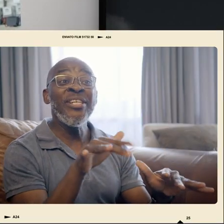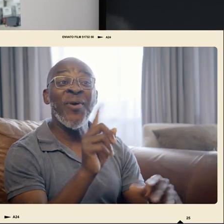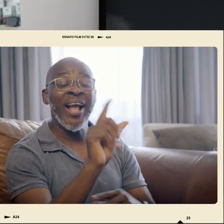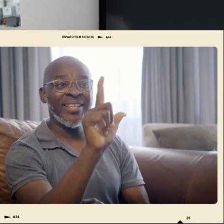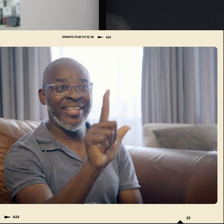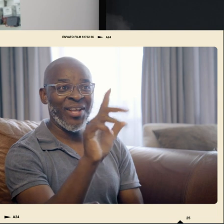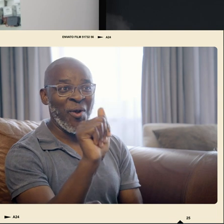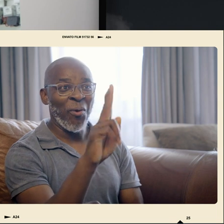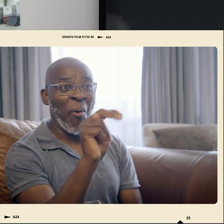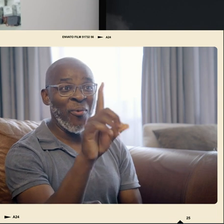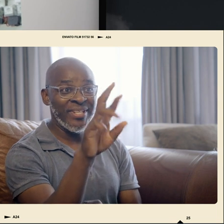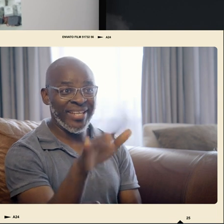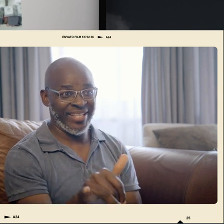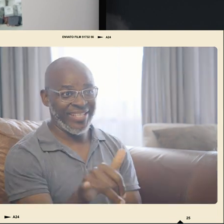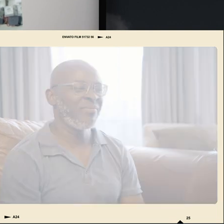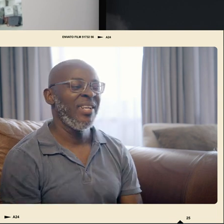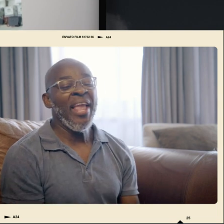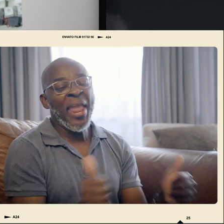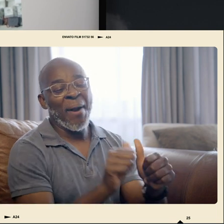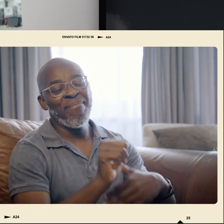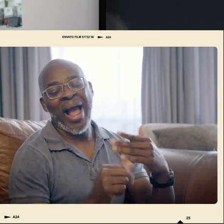I have partnered with the laundry.